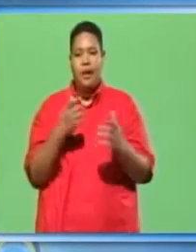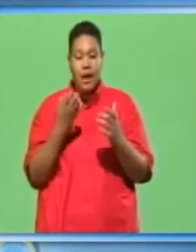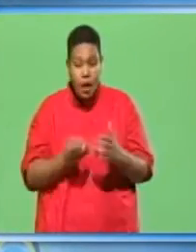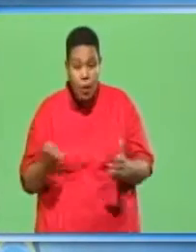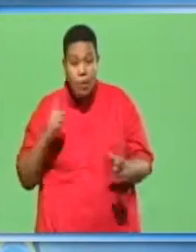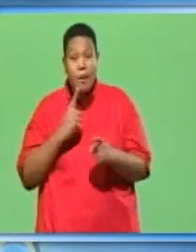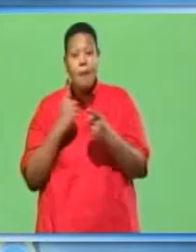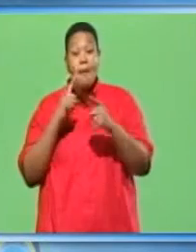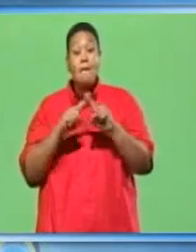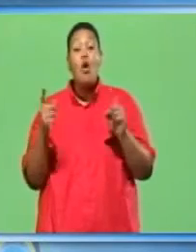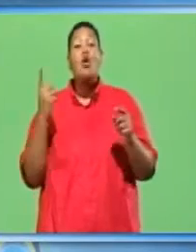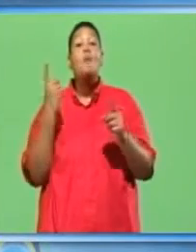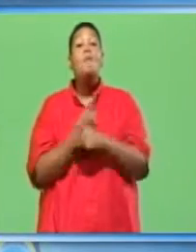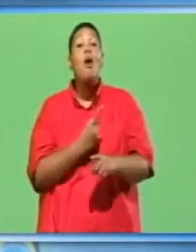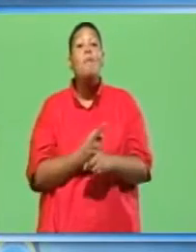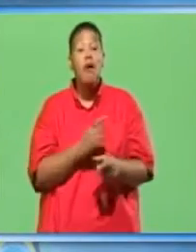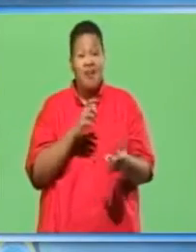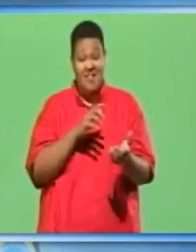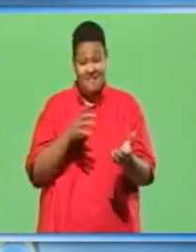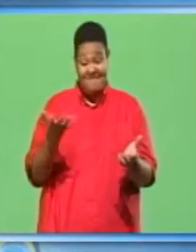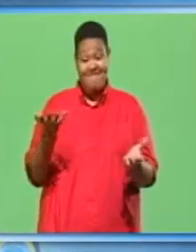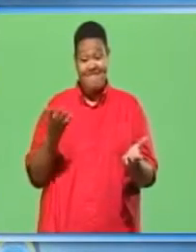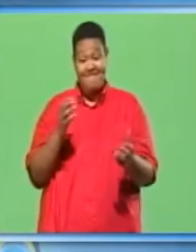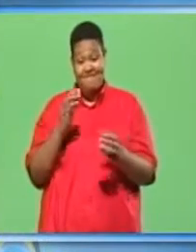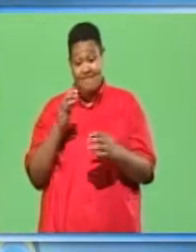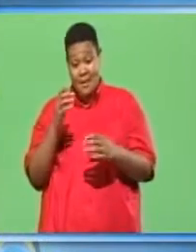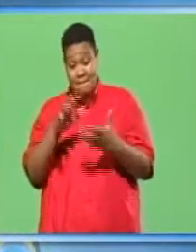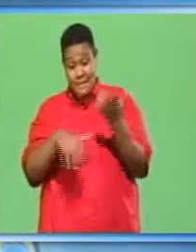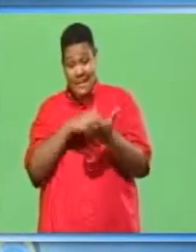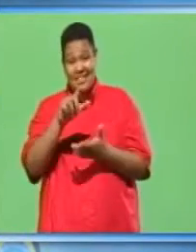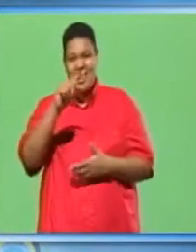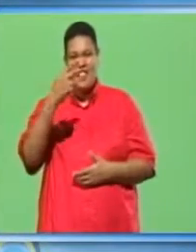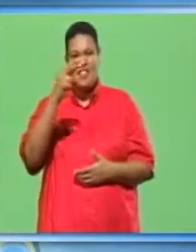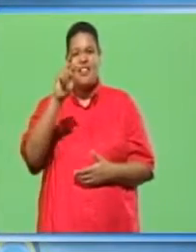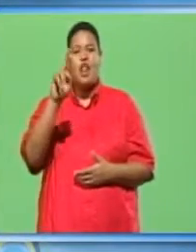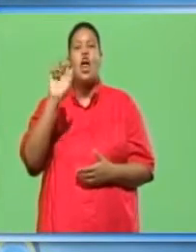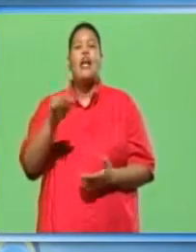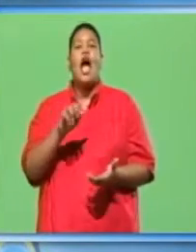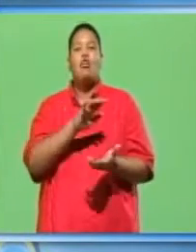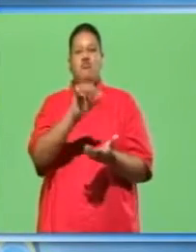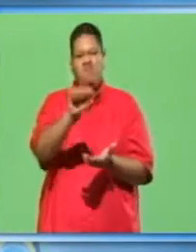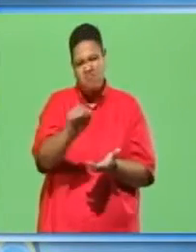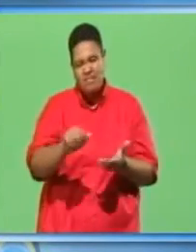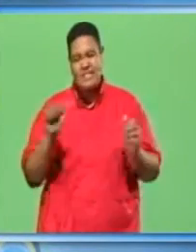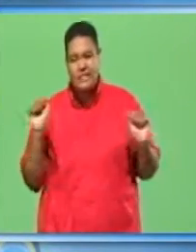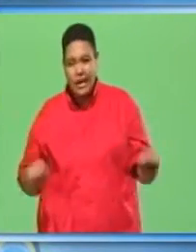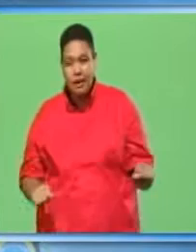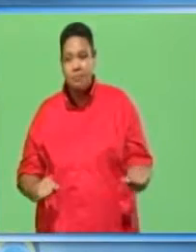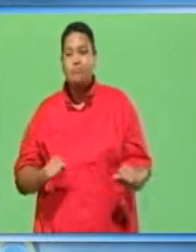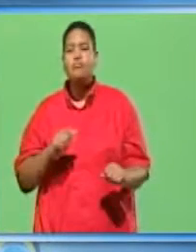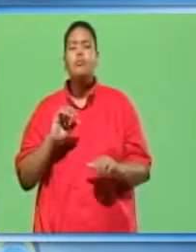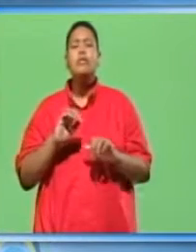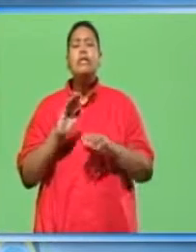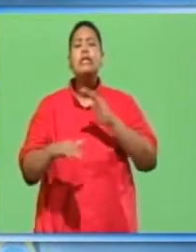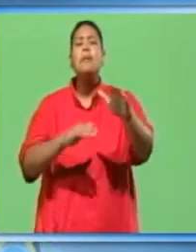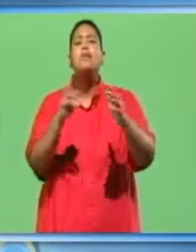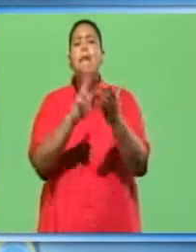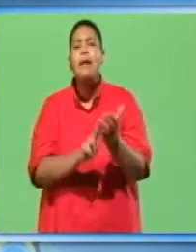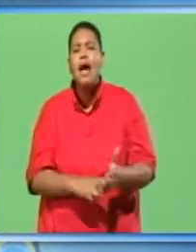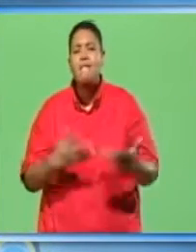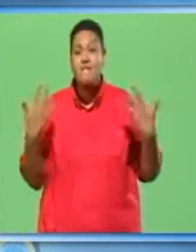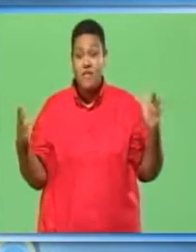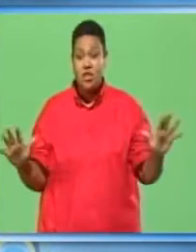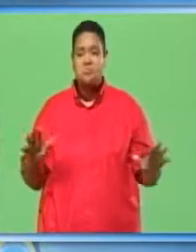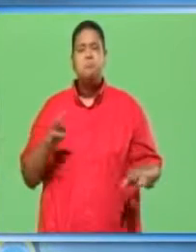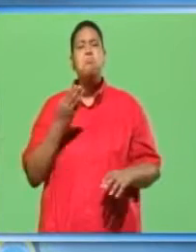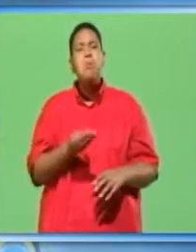mix of thinner, it may be rubbed. Steps in applying finishes. Although the materials may vary, all finishing